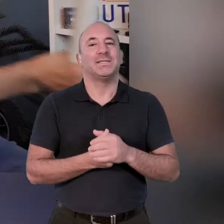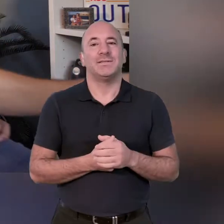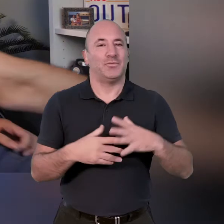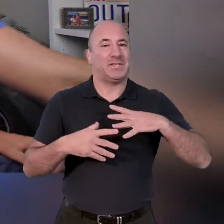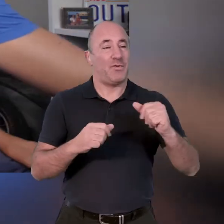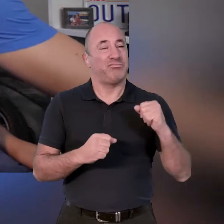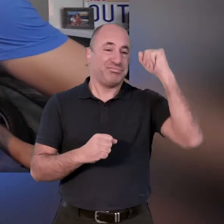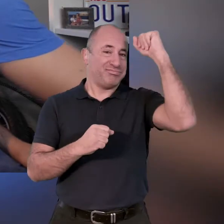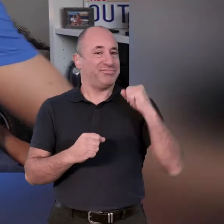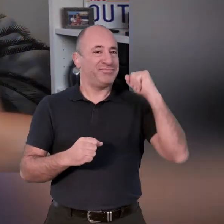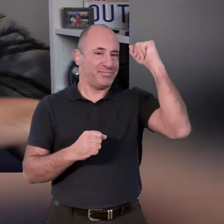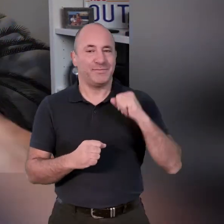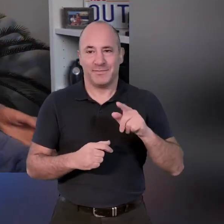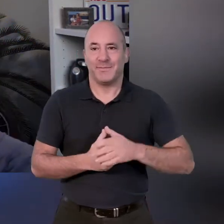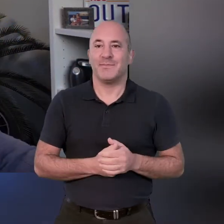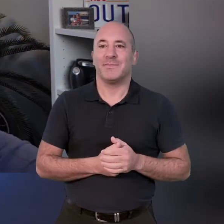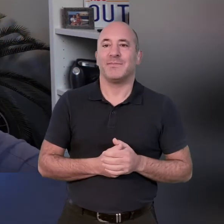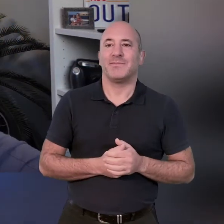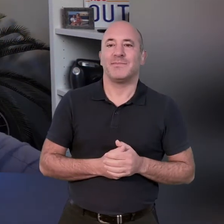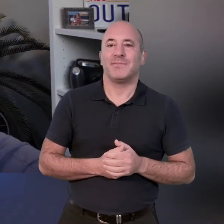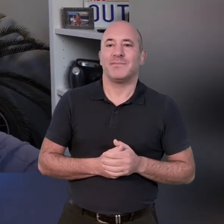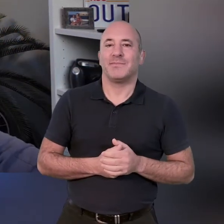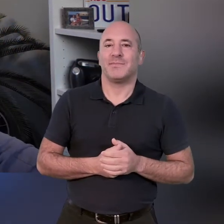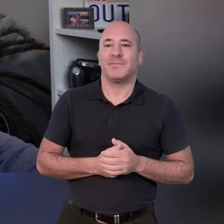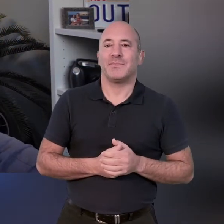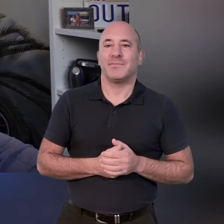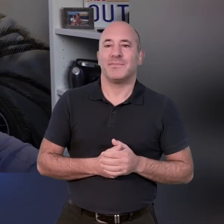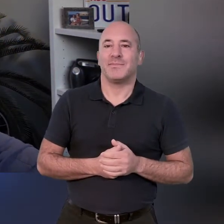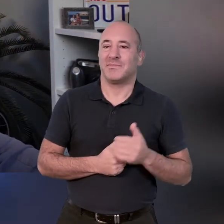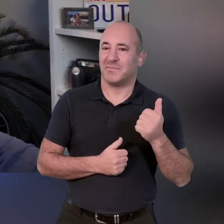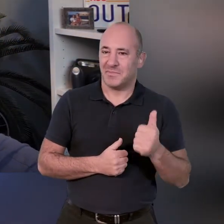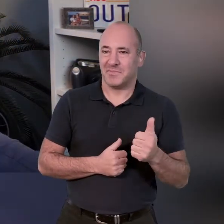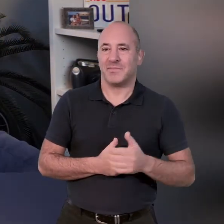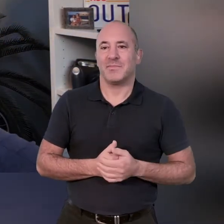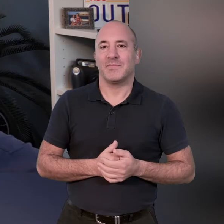overhead press excellent so it's just having that weight